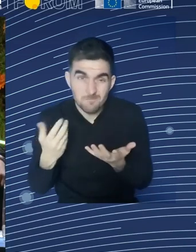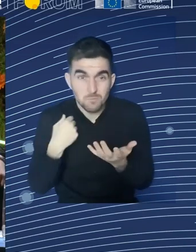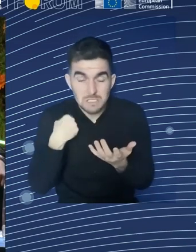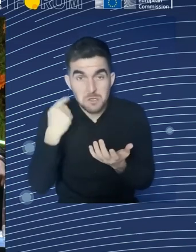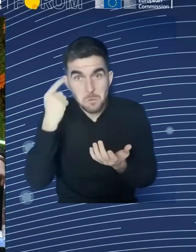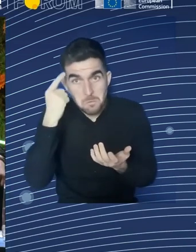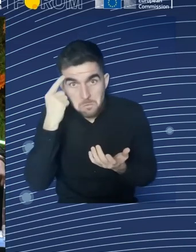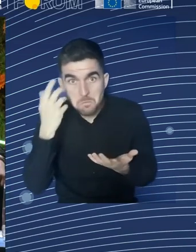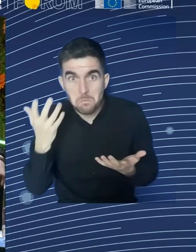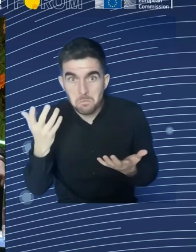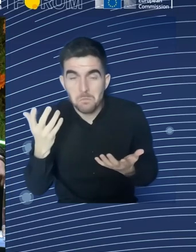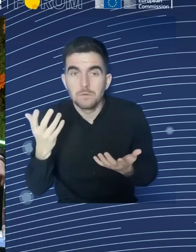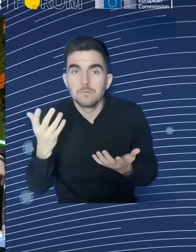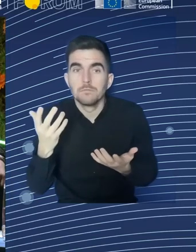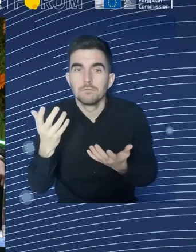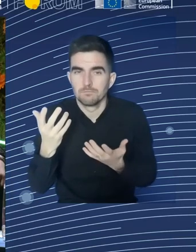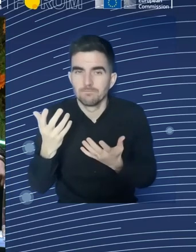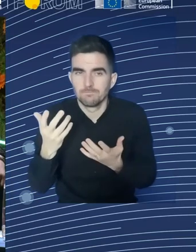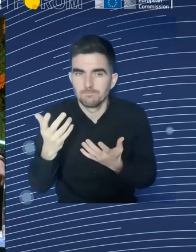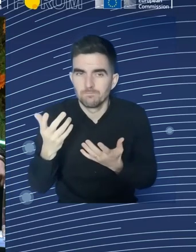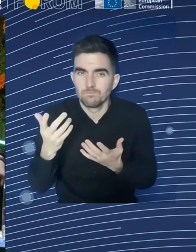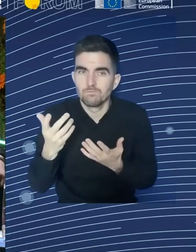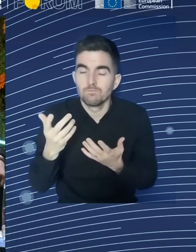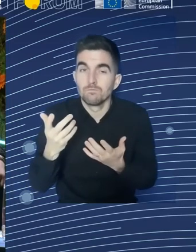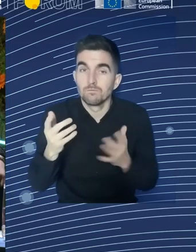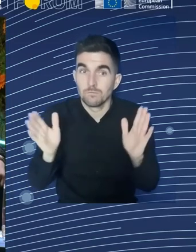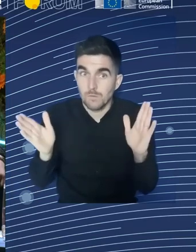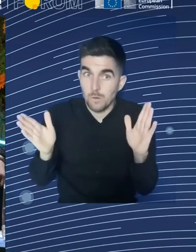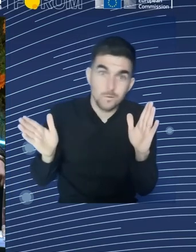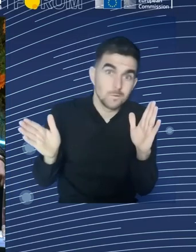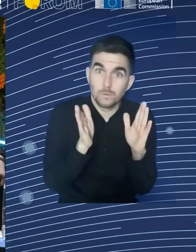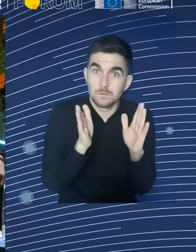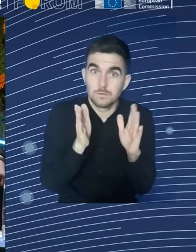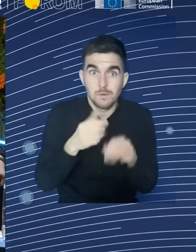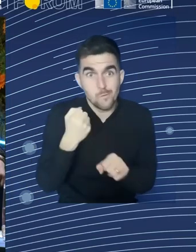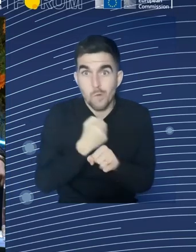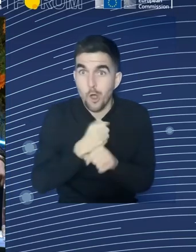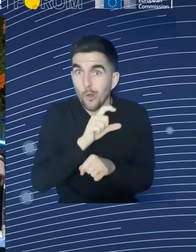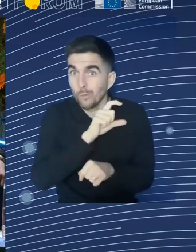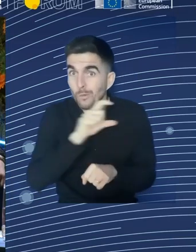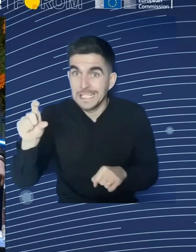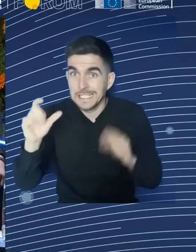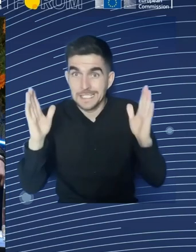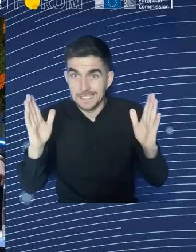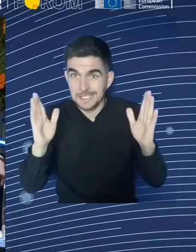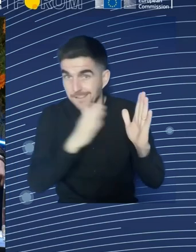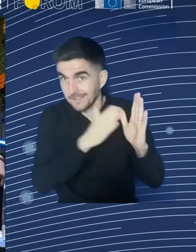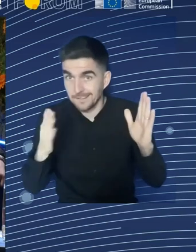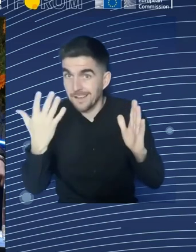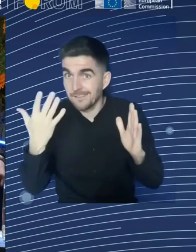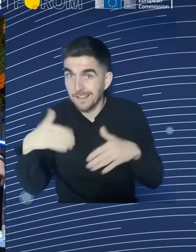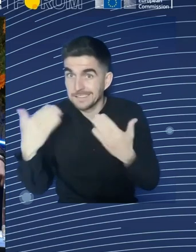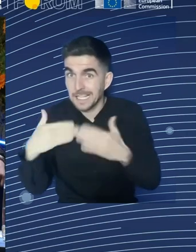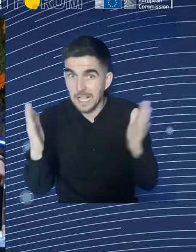as a longer working week, probably this is something that can be discussed. If it doesn't, probably